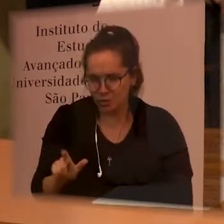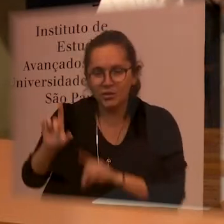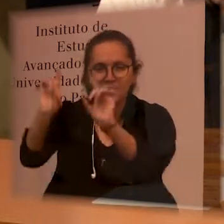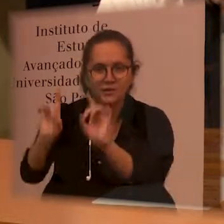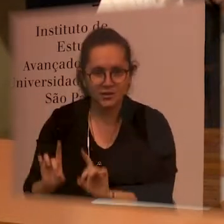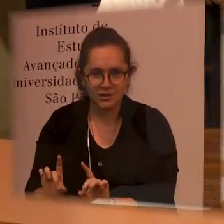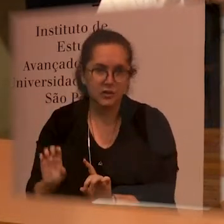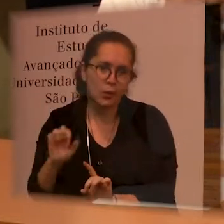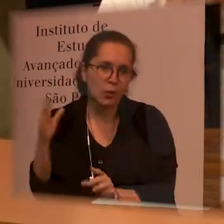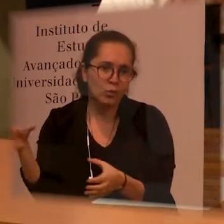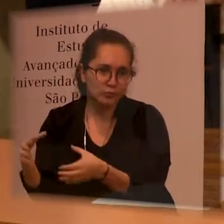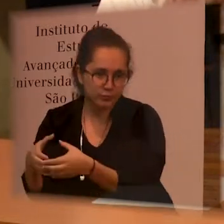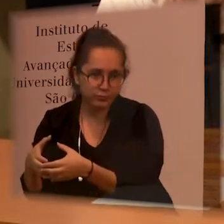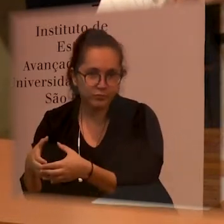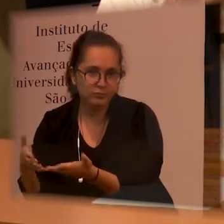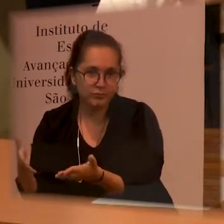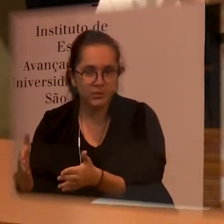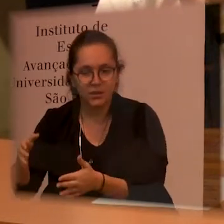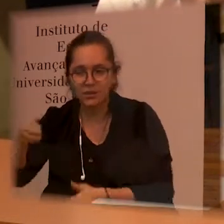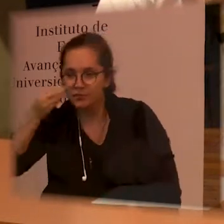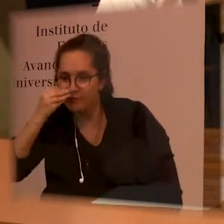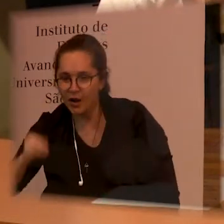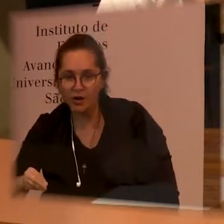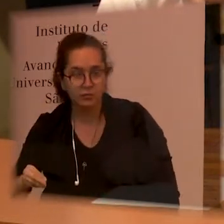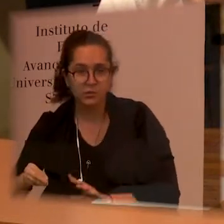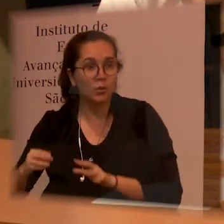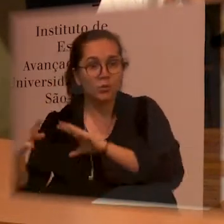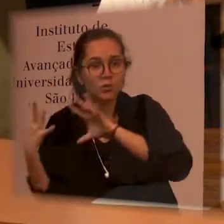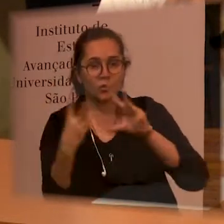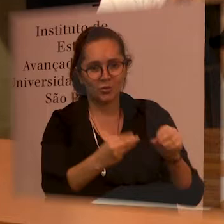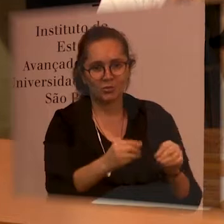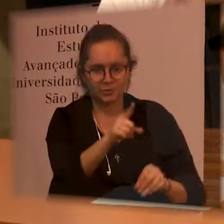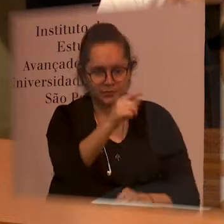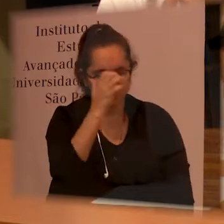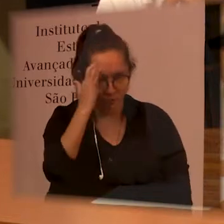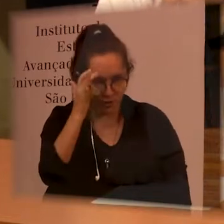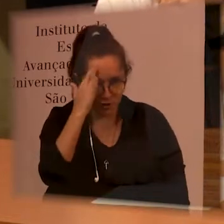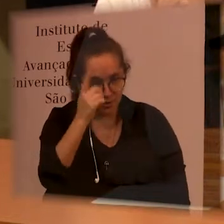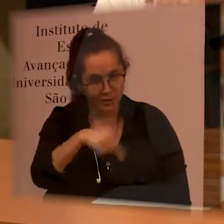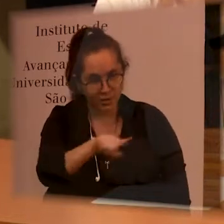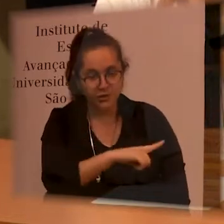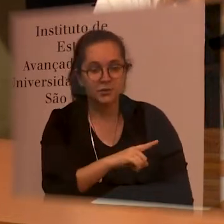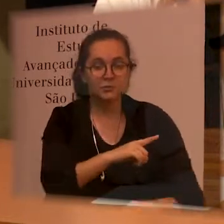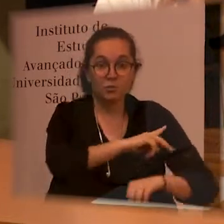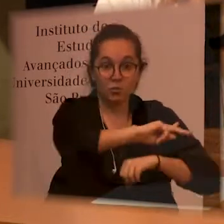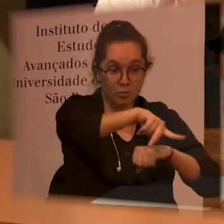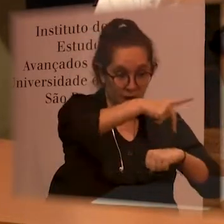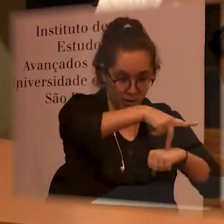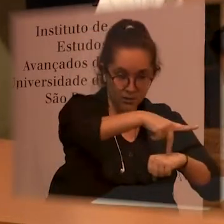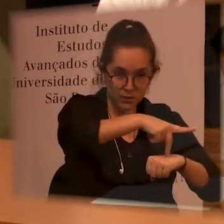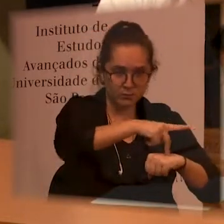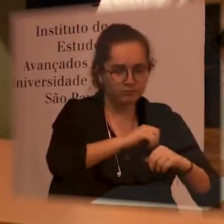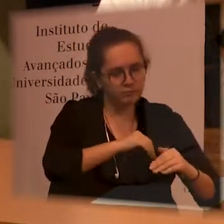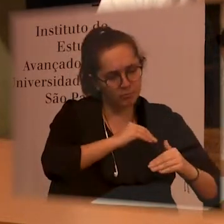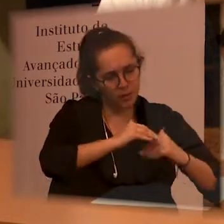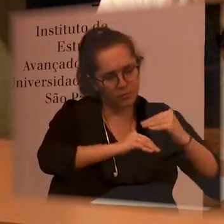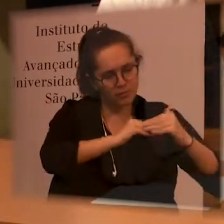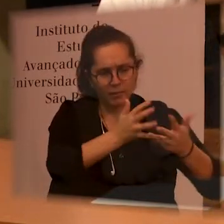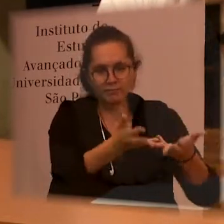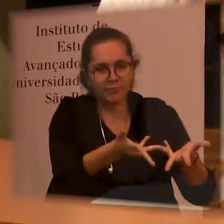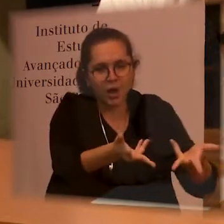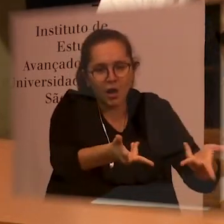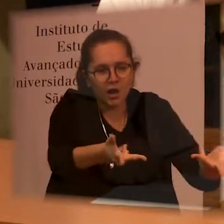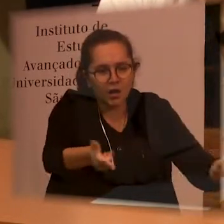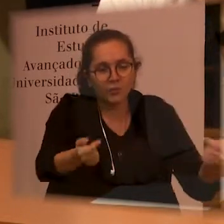and that does not apply only to people with disabilities or in vulnerable situations that would